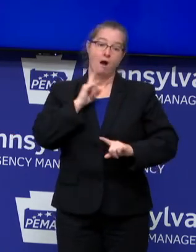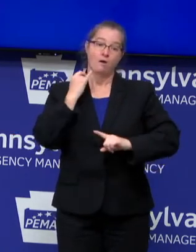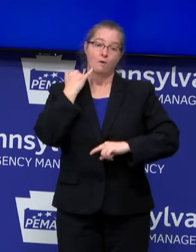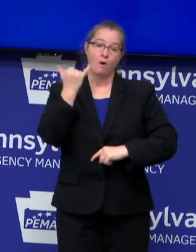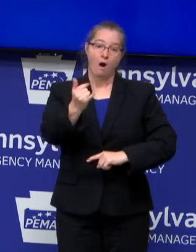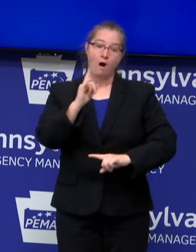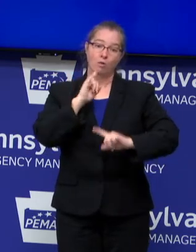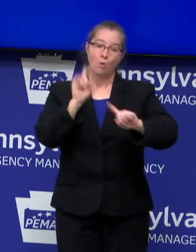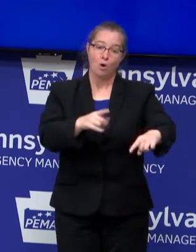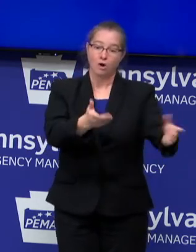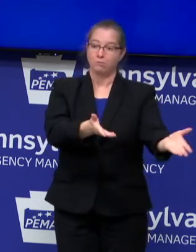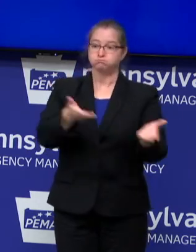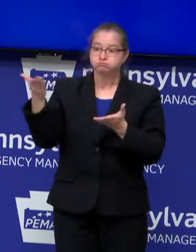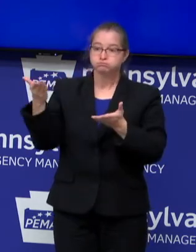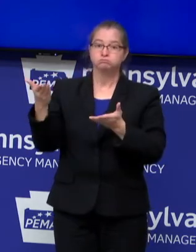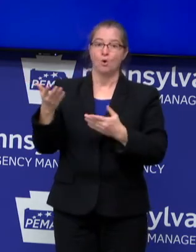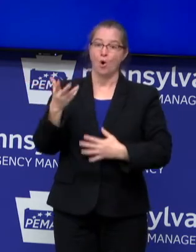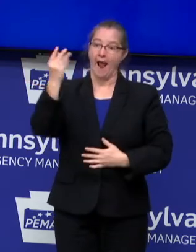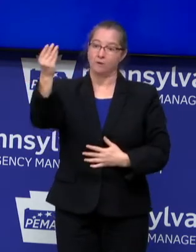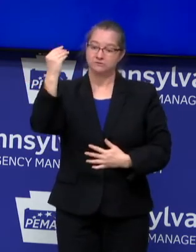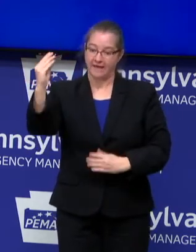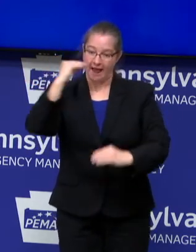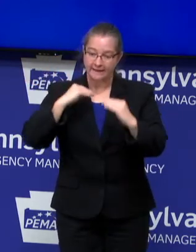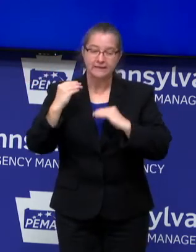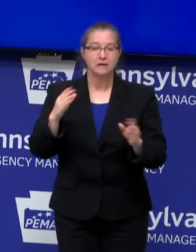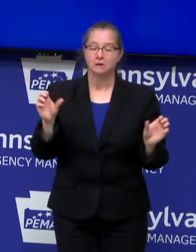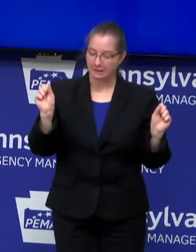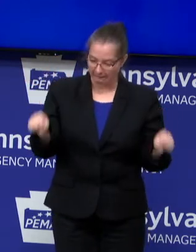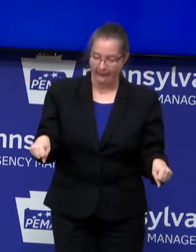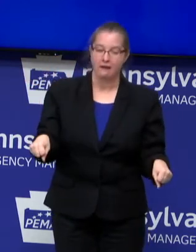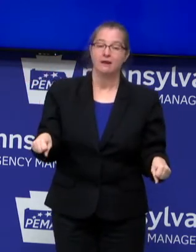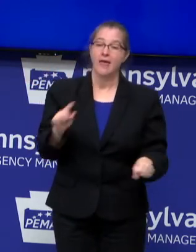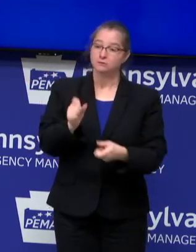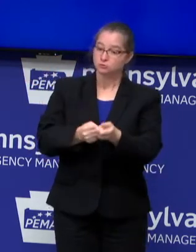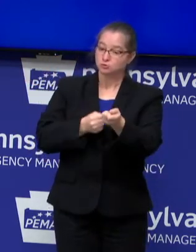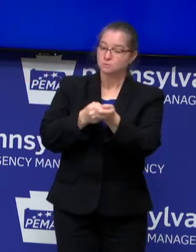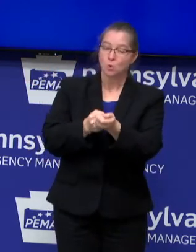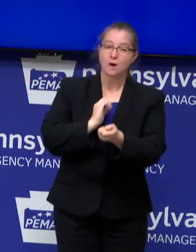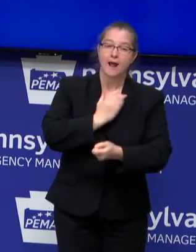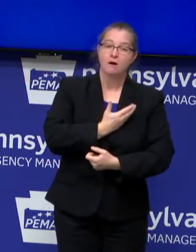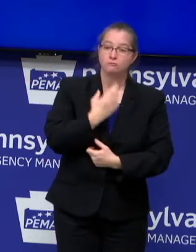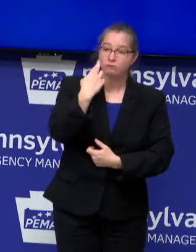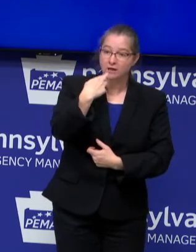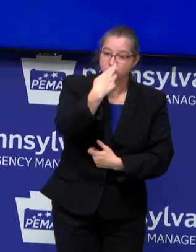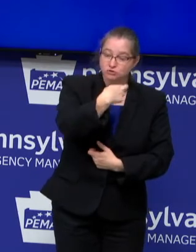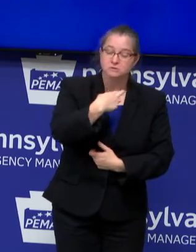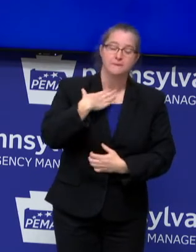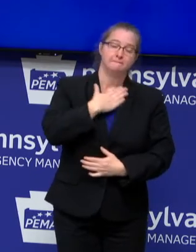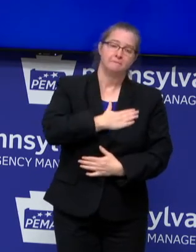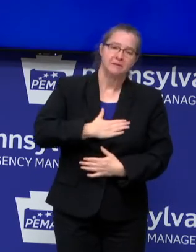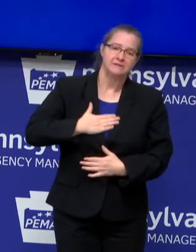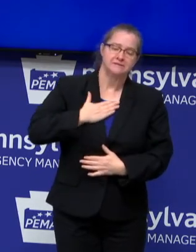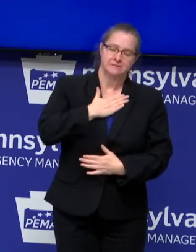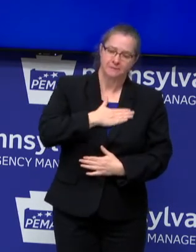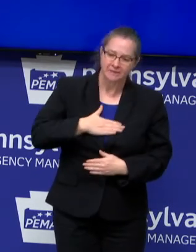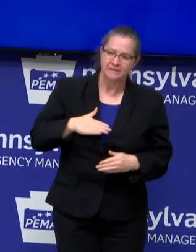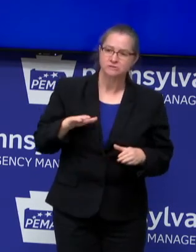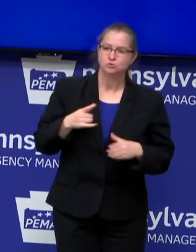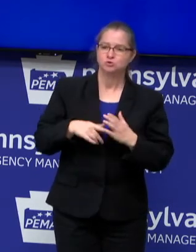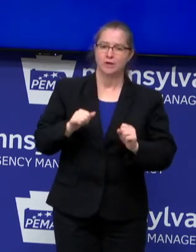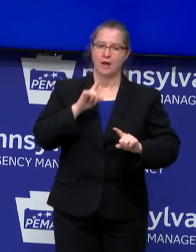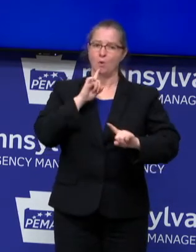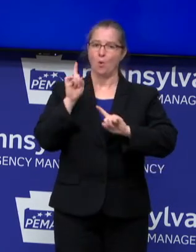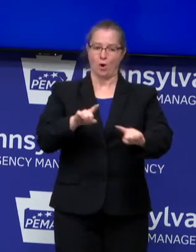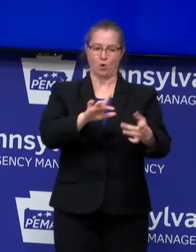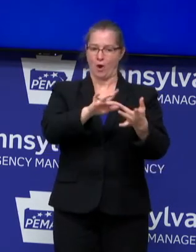dining operations remain in place. And to support our restaurant industry, please do all you can to order